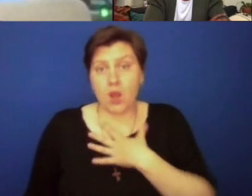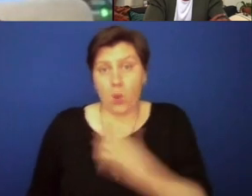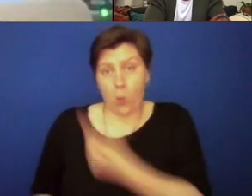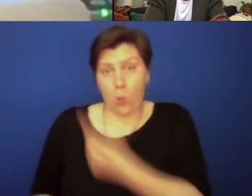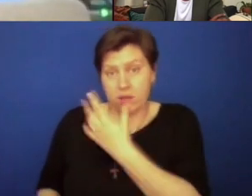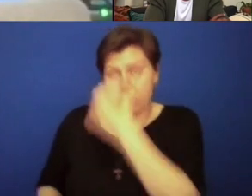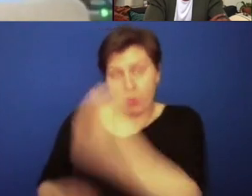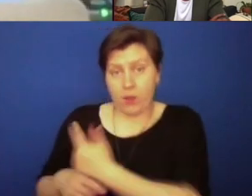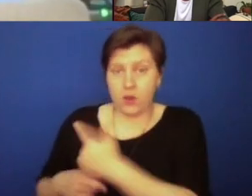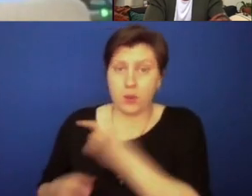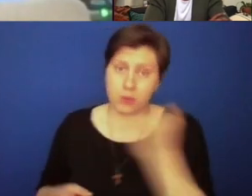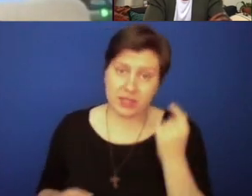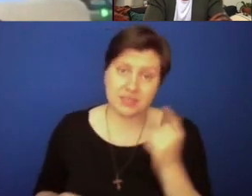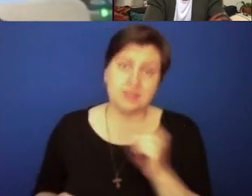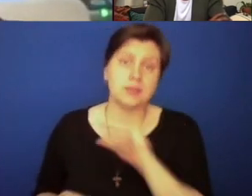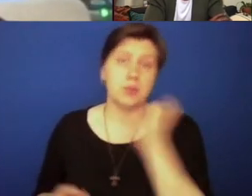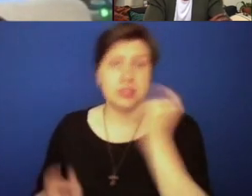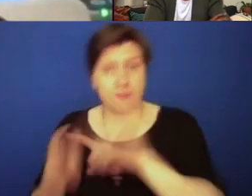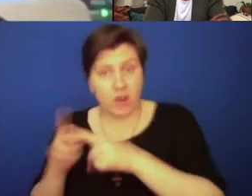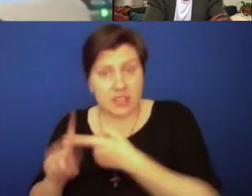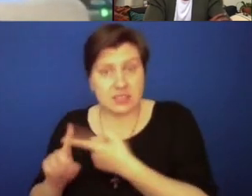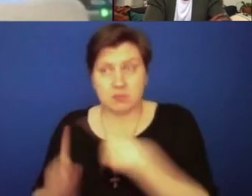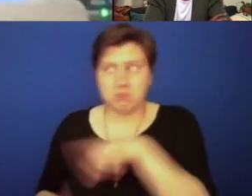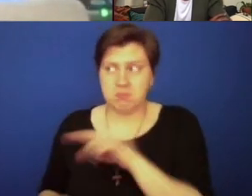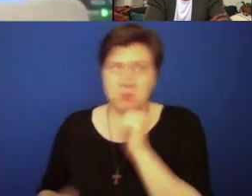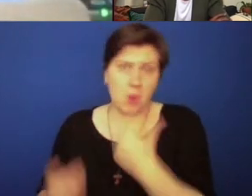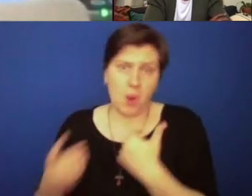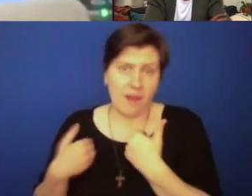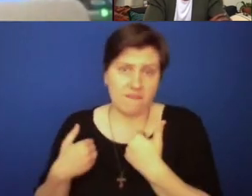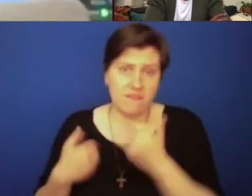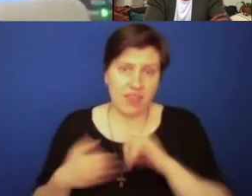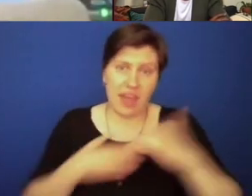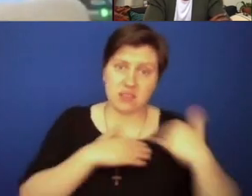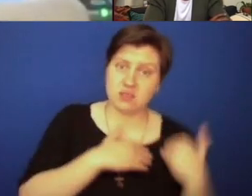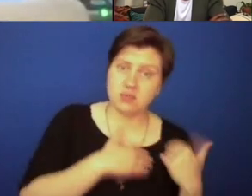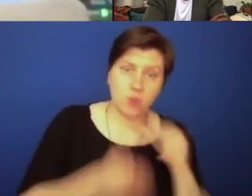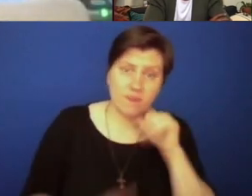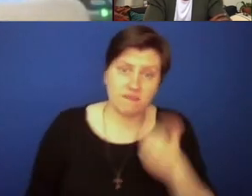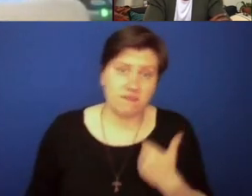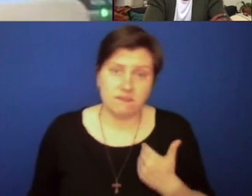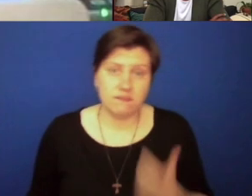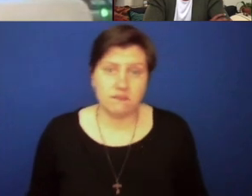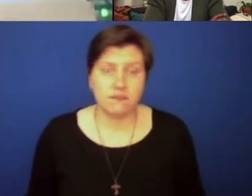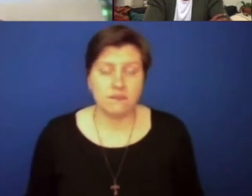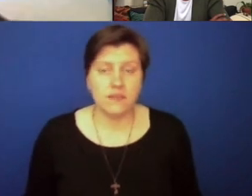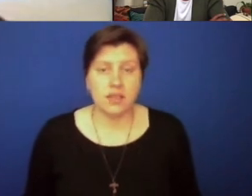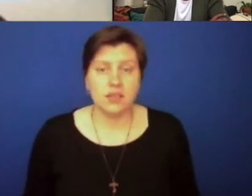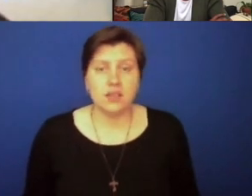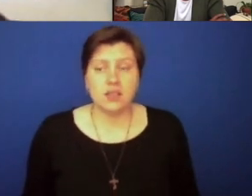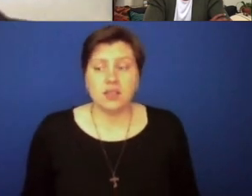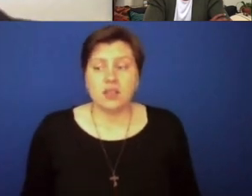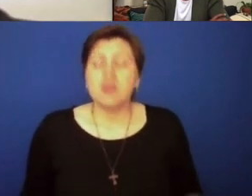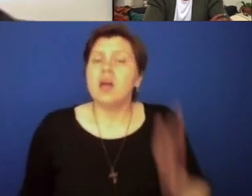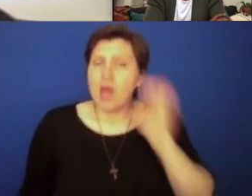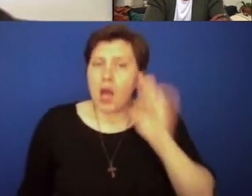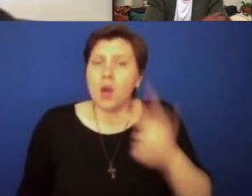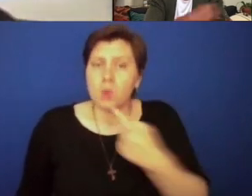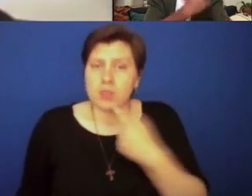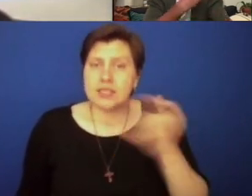priest friends and white brother priests, you know, they don't have to carry that. I would say also,